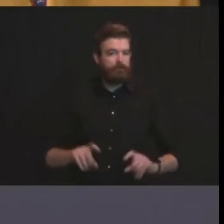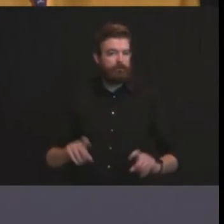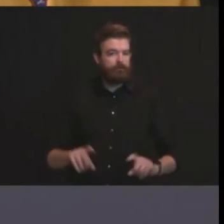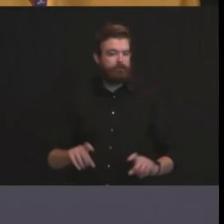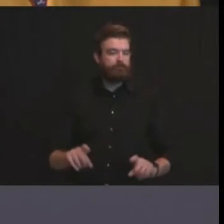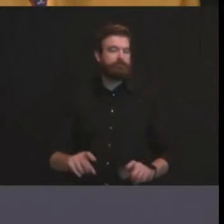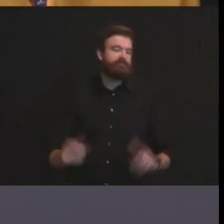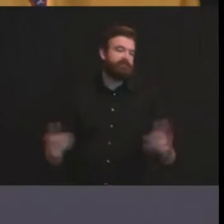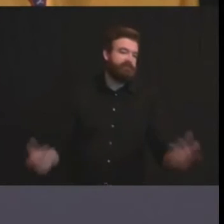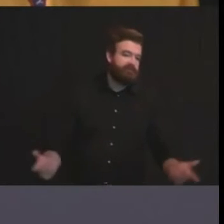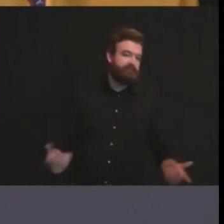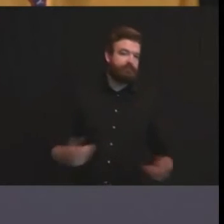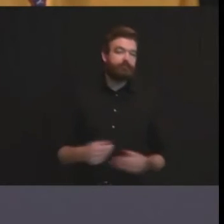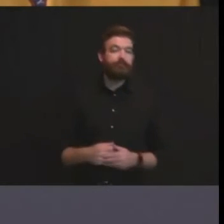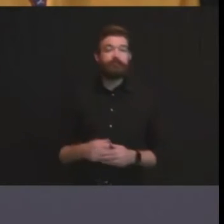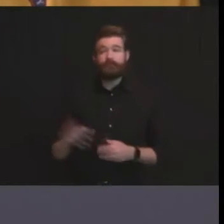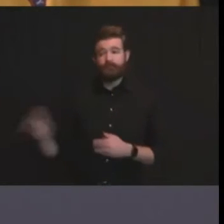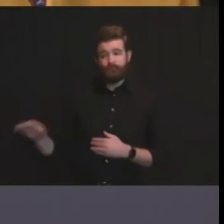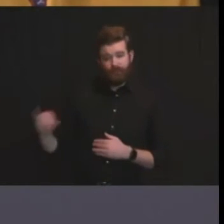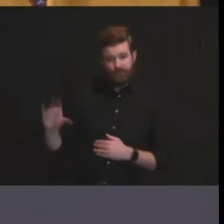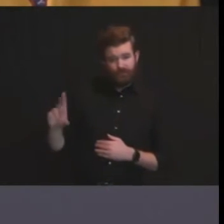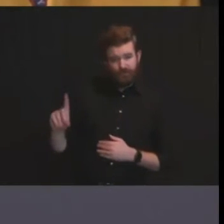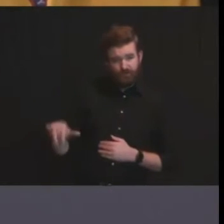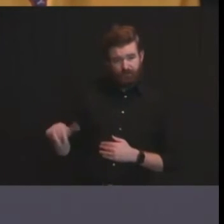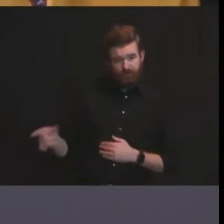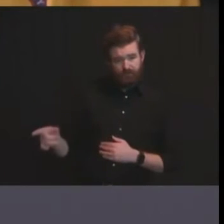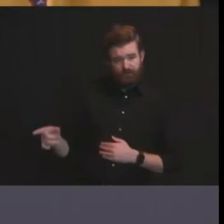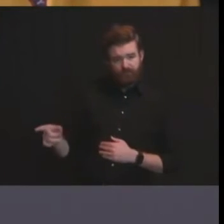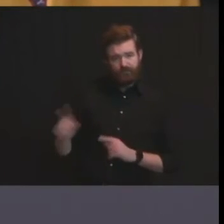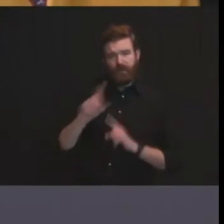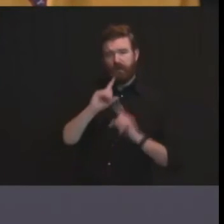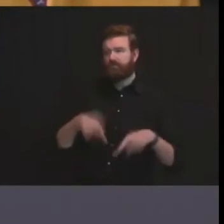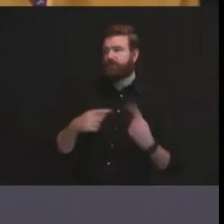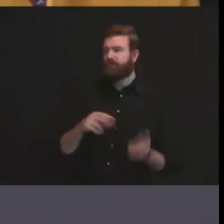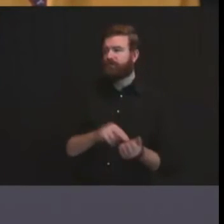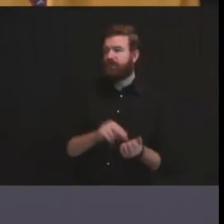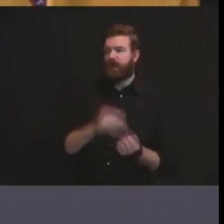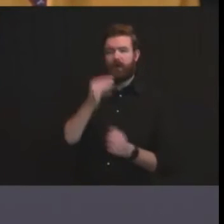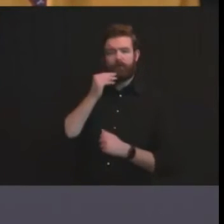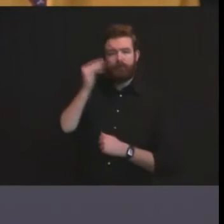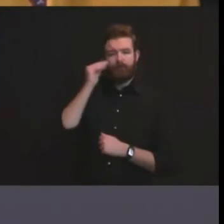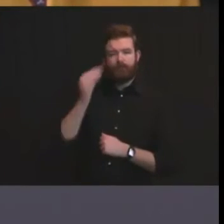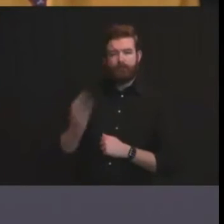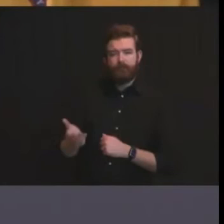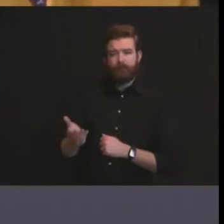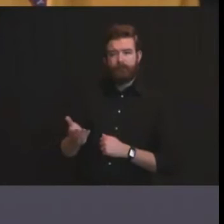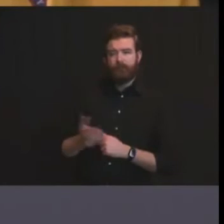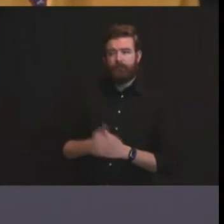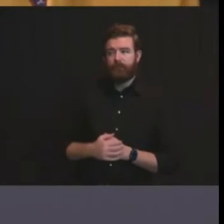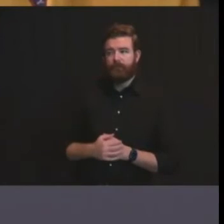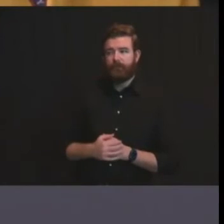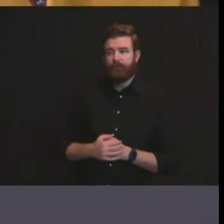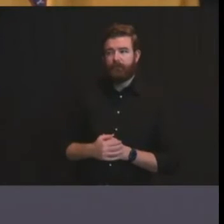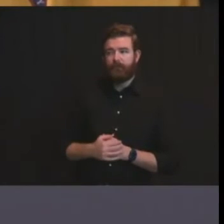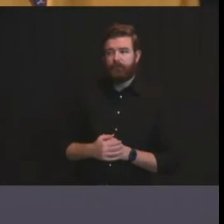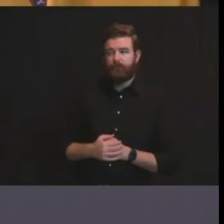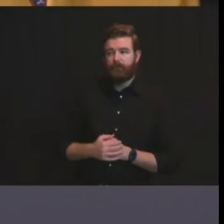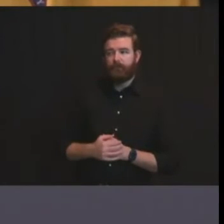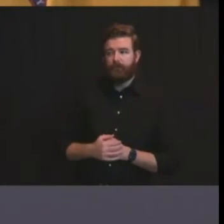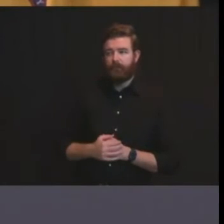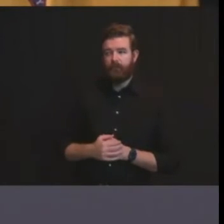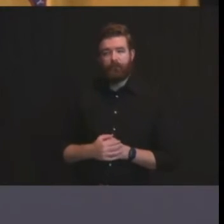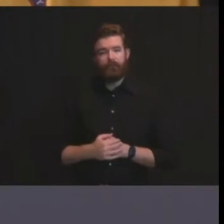home transmission you said that deaths are you cases or and or deaths are up lately